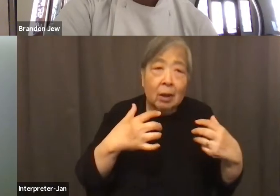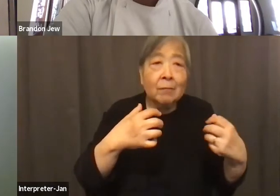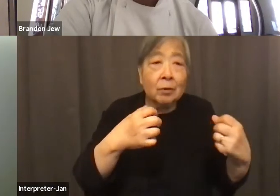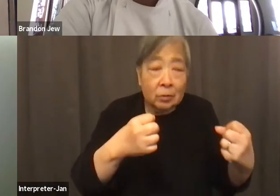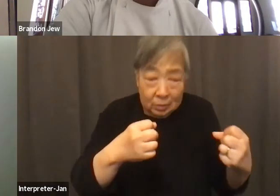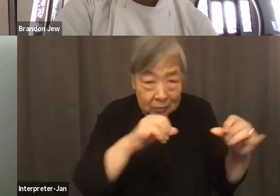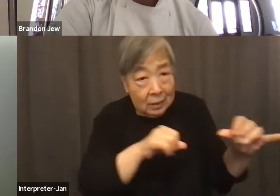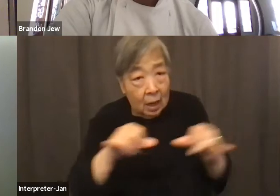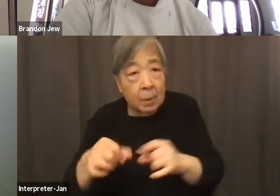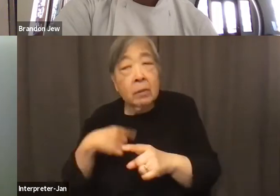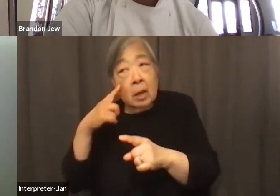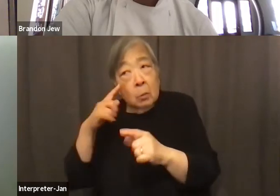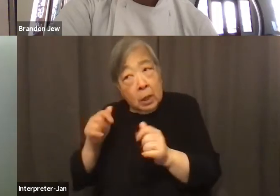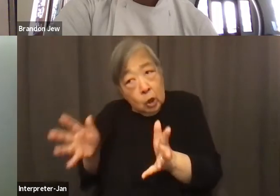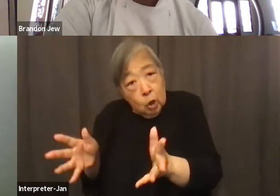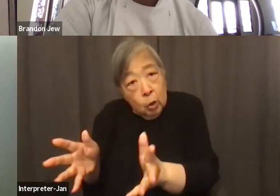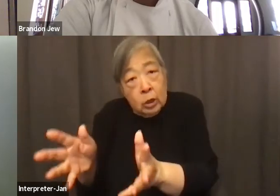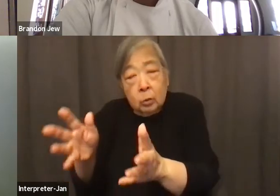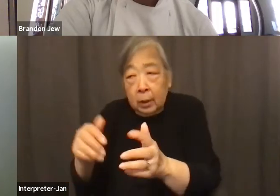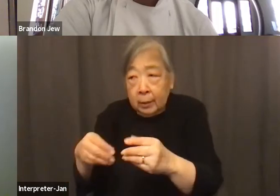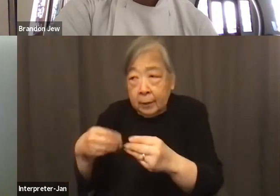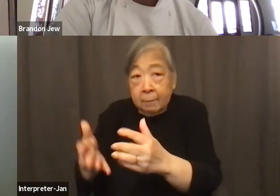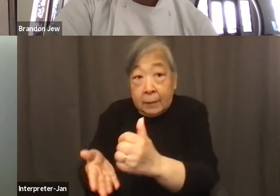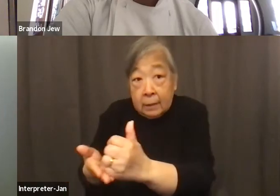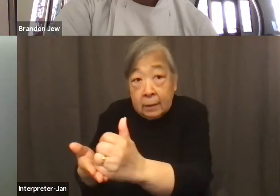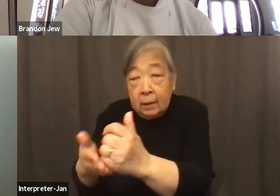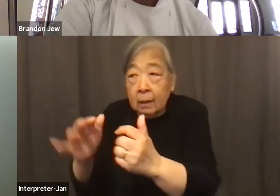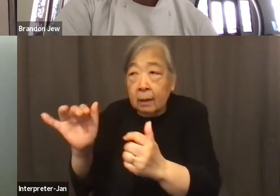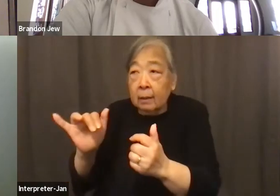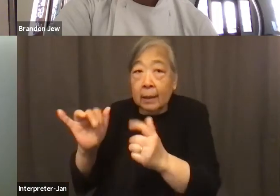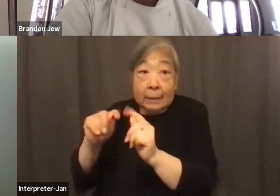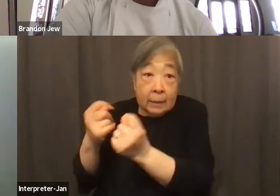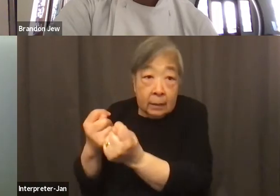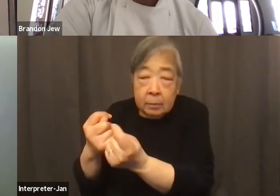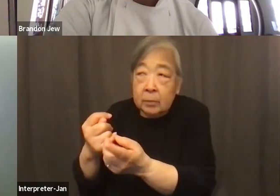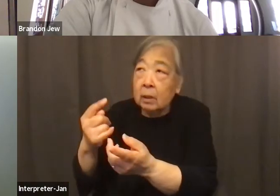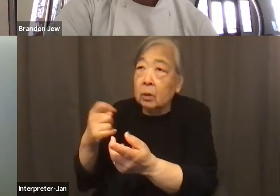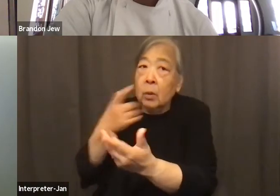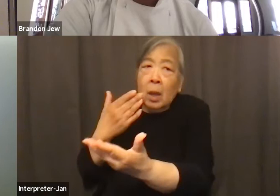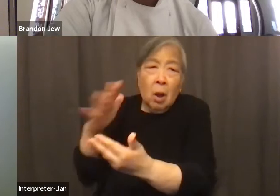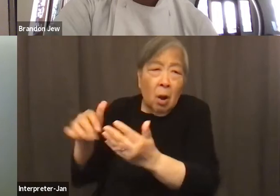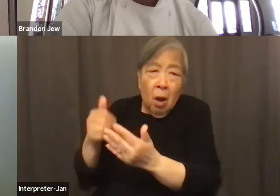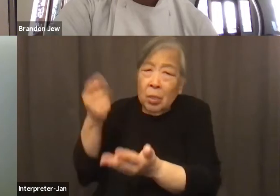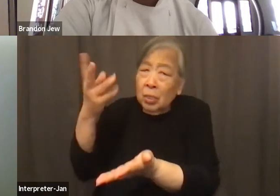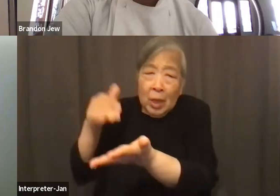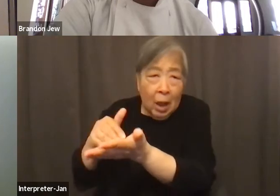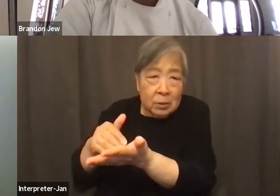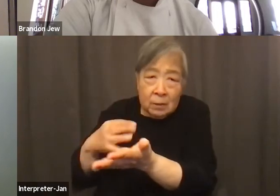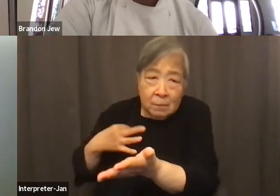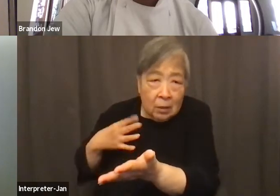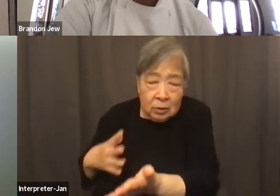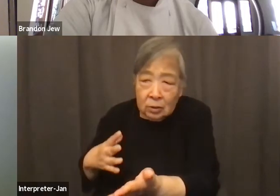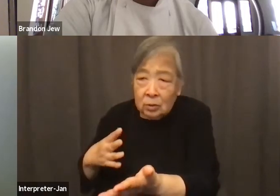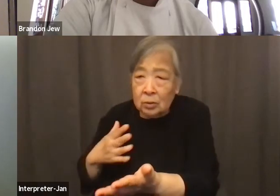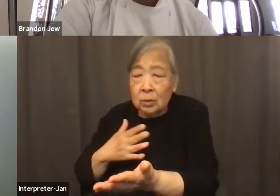We can give assistance, like all the teams that are providing. I had to thank thousands of volunteers that are willing to figure out every which way the yellow